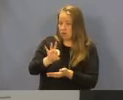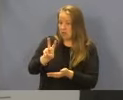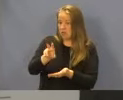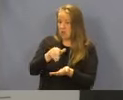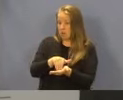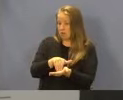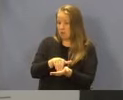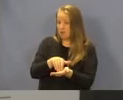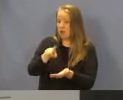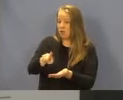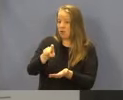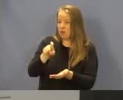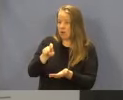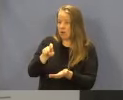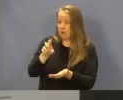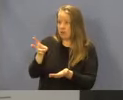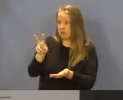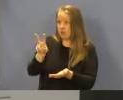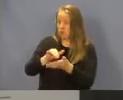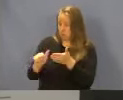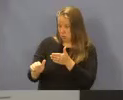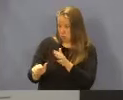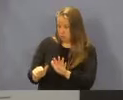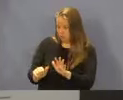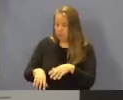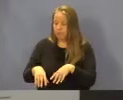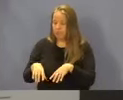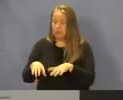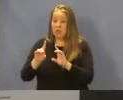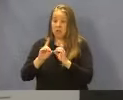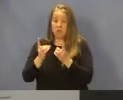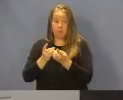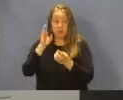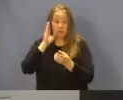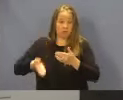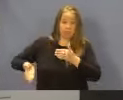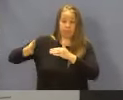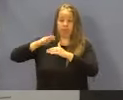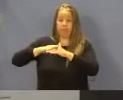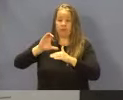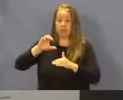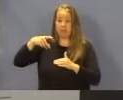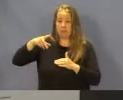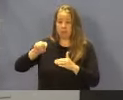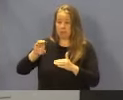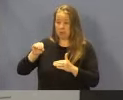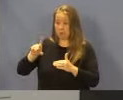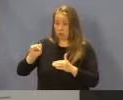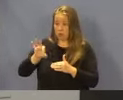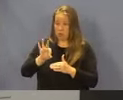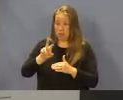,172. The department will increase the CPT codes